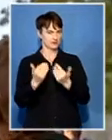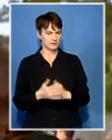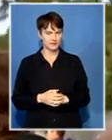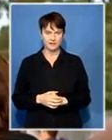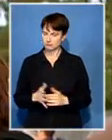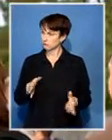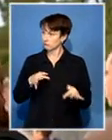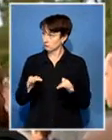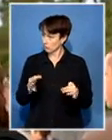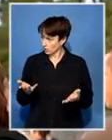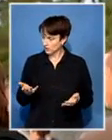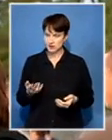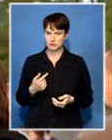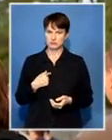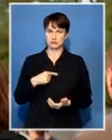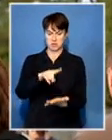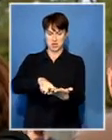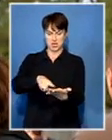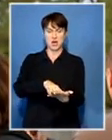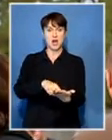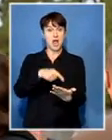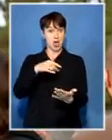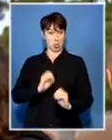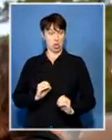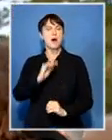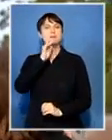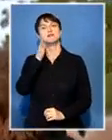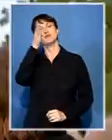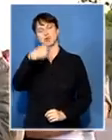elaborate well if you don't have your say you can't moan about it in the future